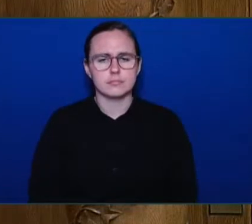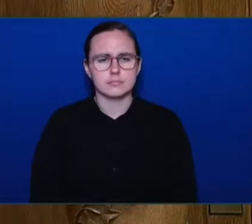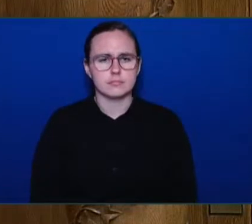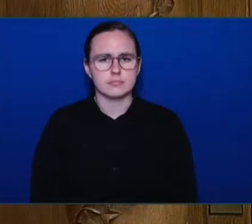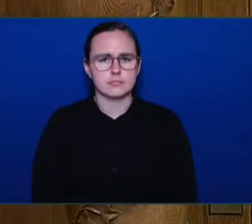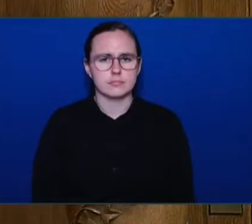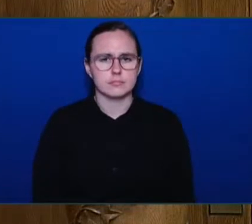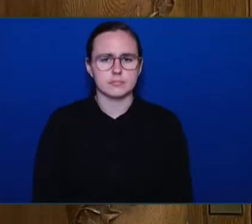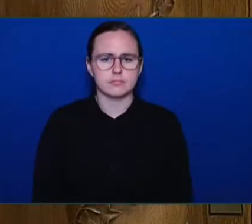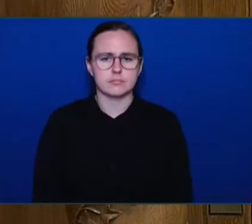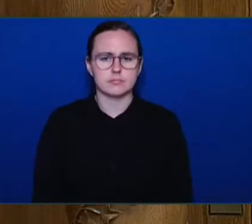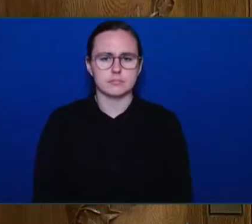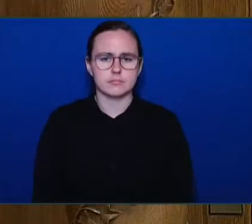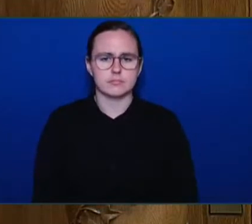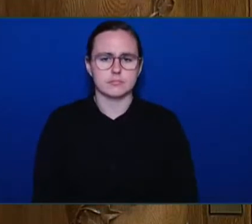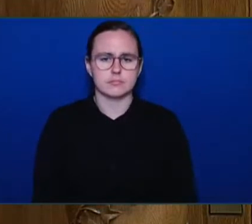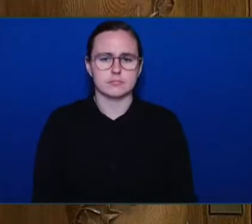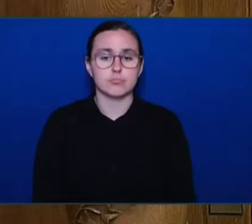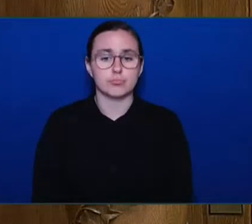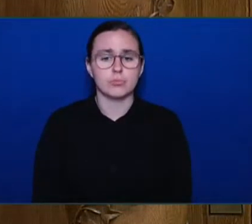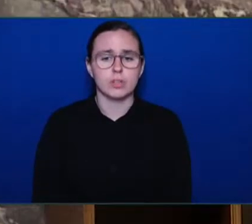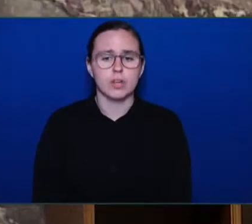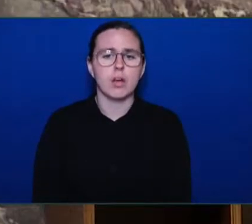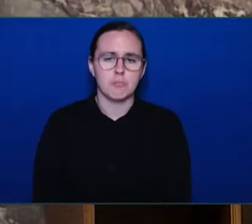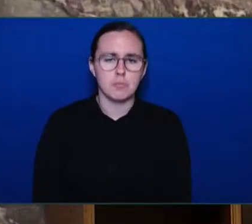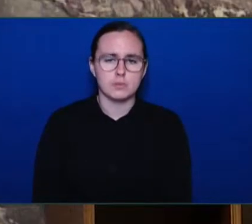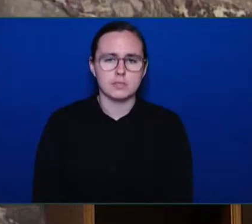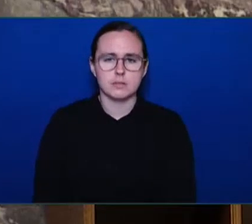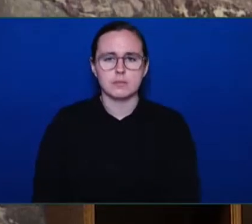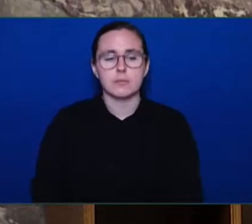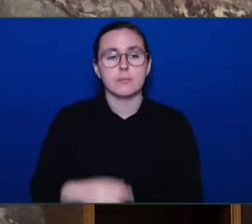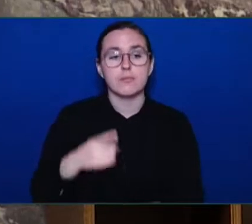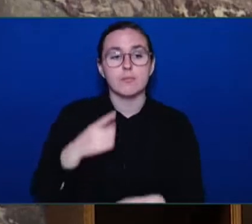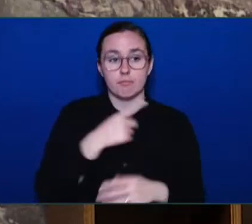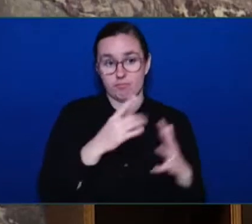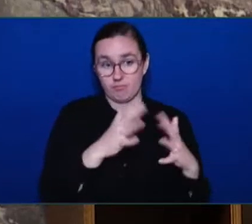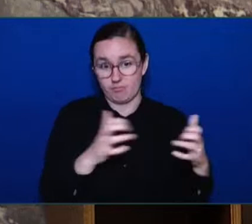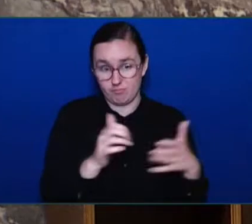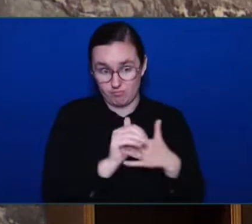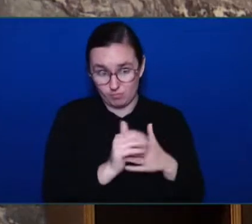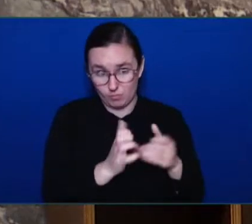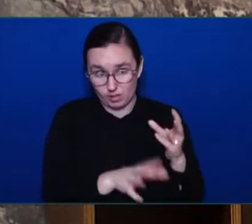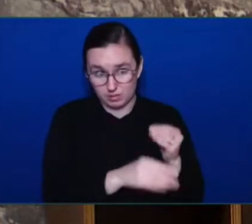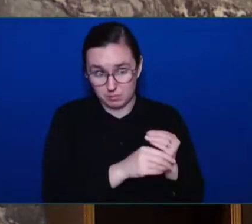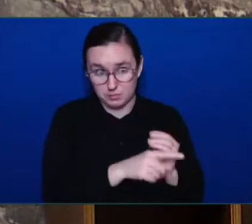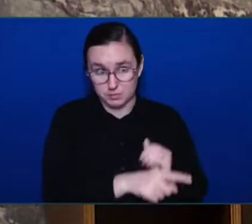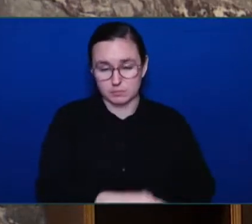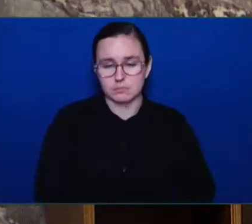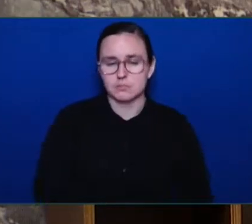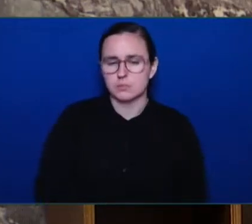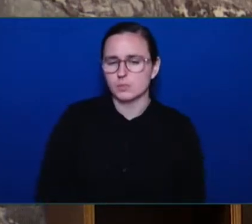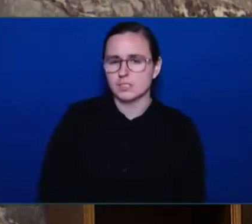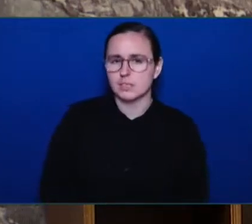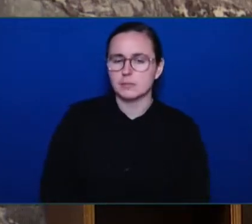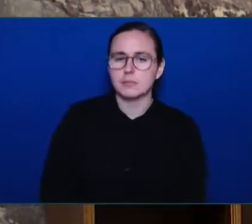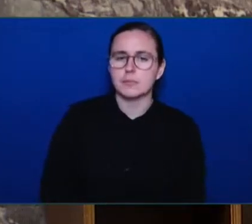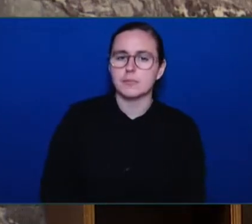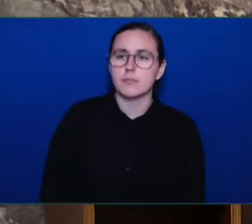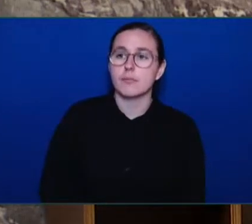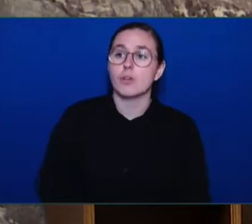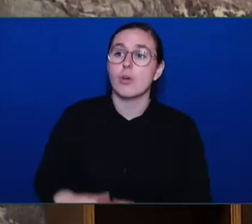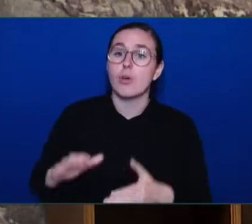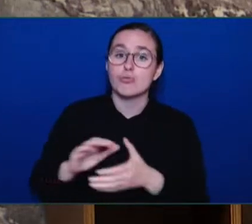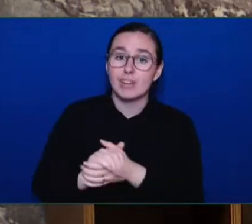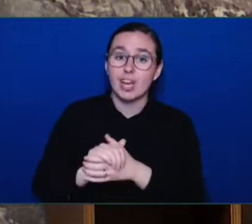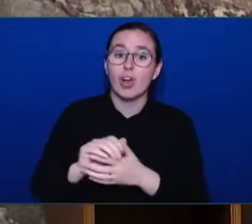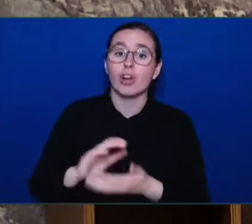Opposition House Leader Supplemental. Mr. Speaker, when it comes to reconciliation, this government always has the right words. They always know